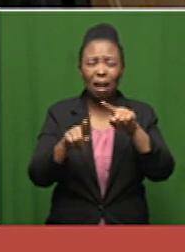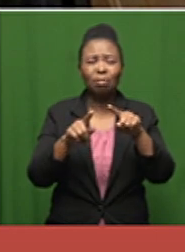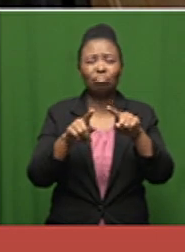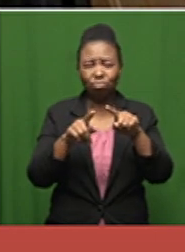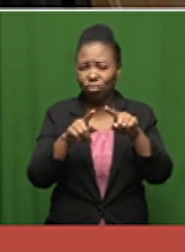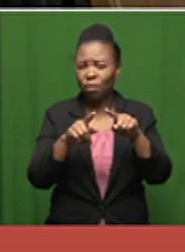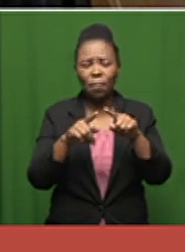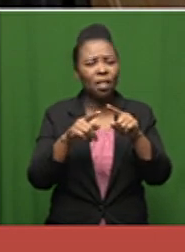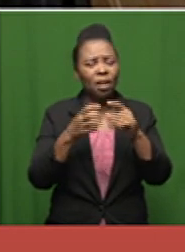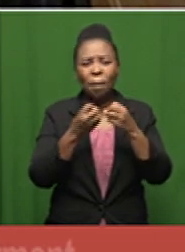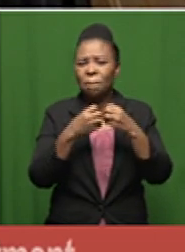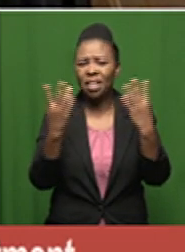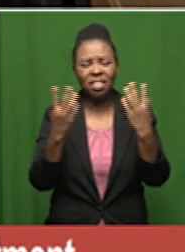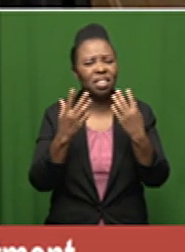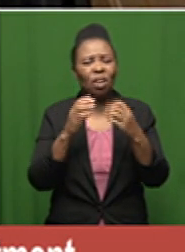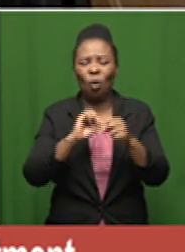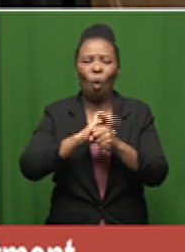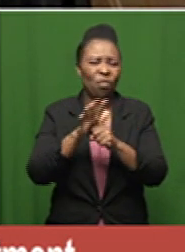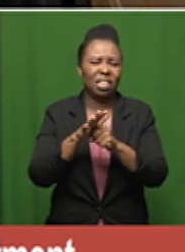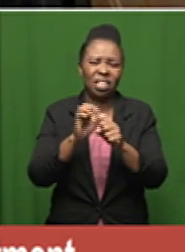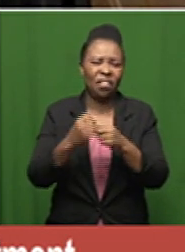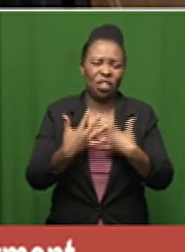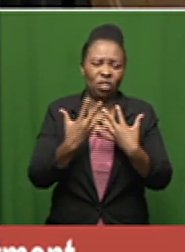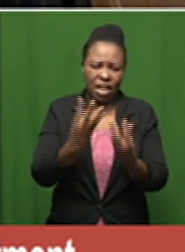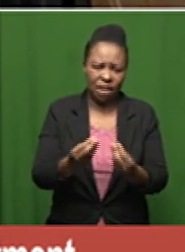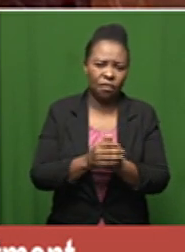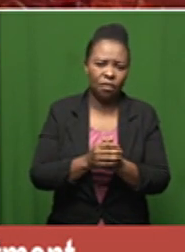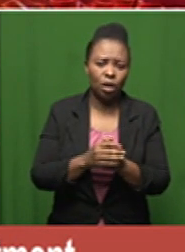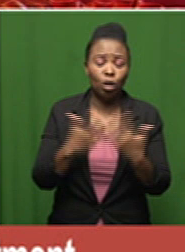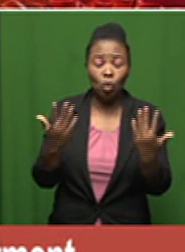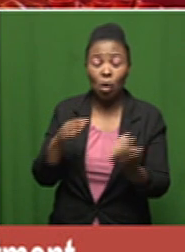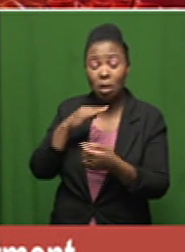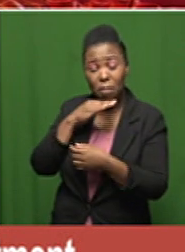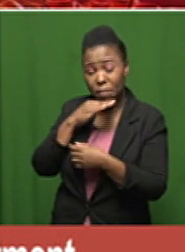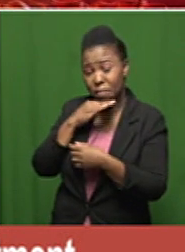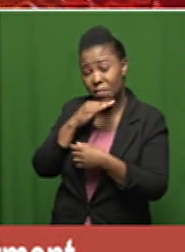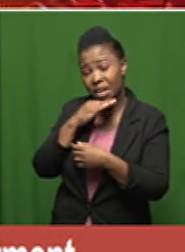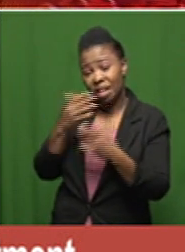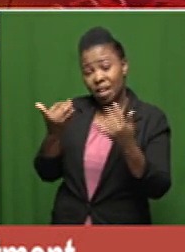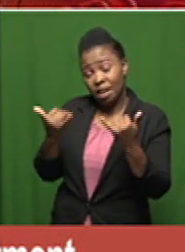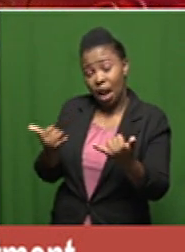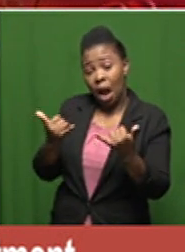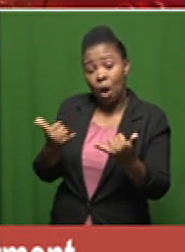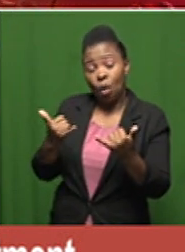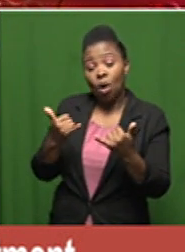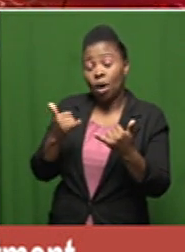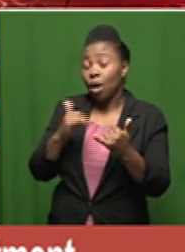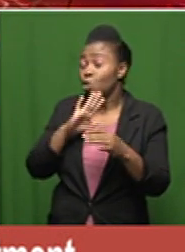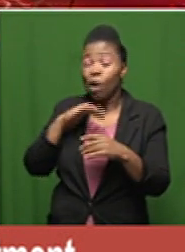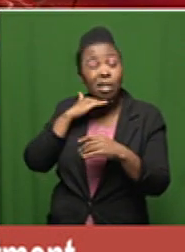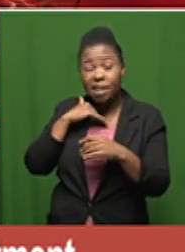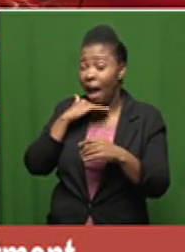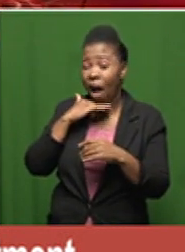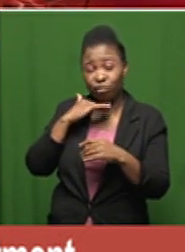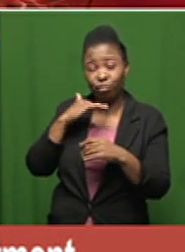overlap with with the actual covert infection all right so the bottom line is just that not enough is known it